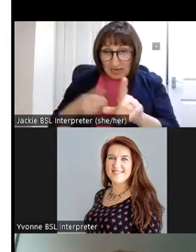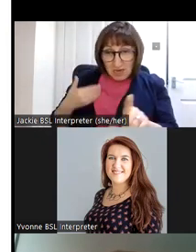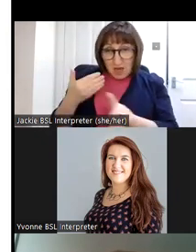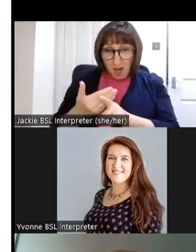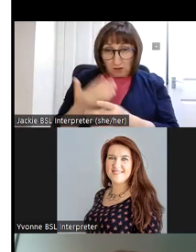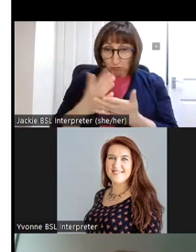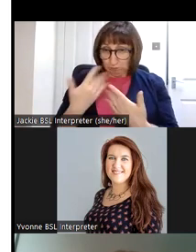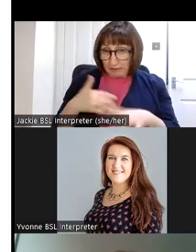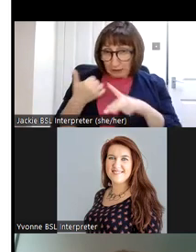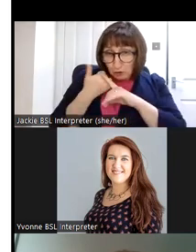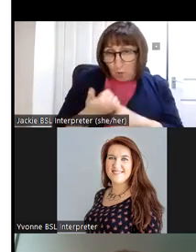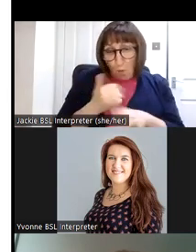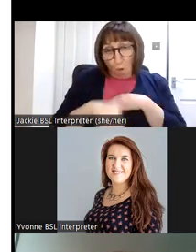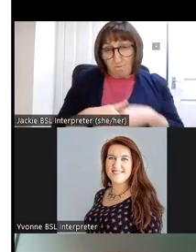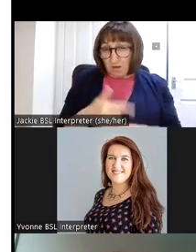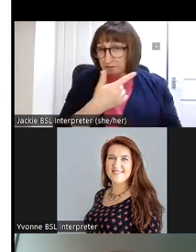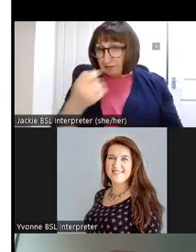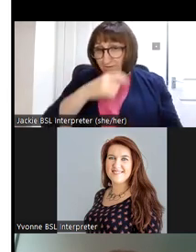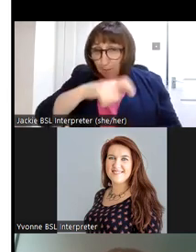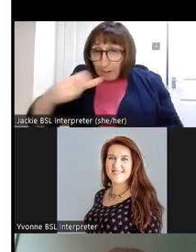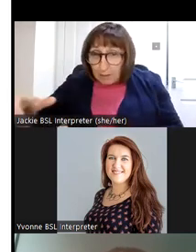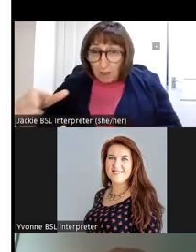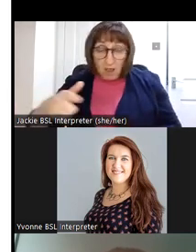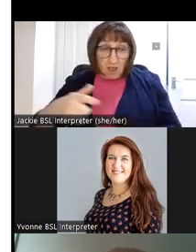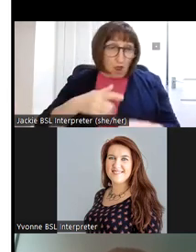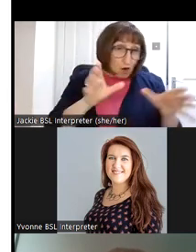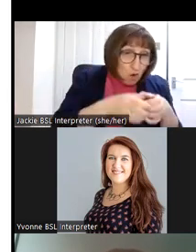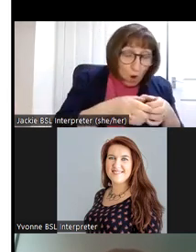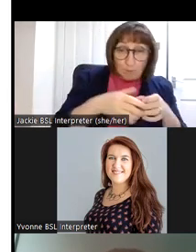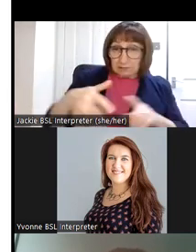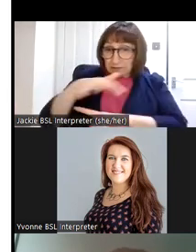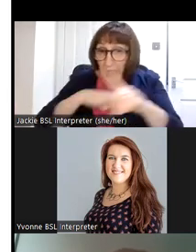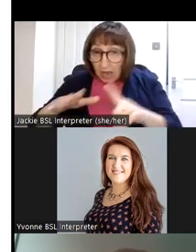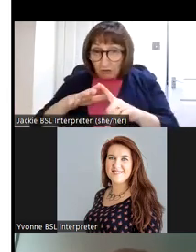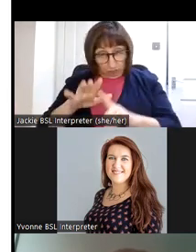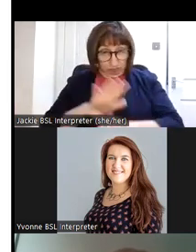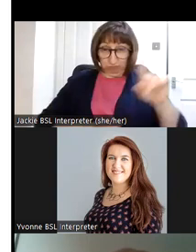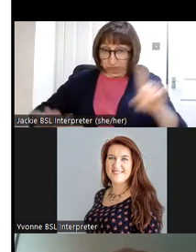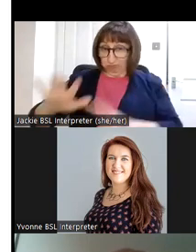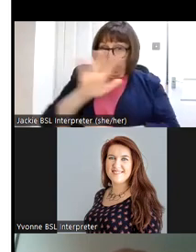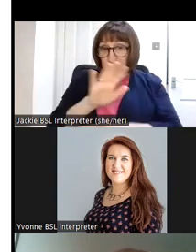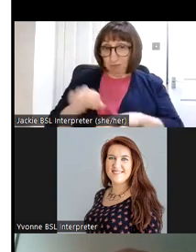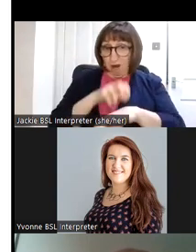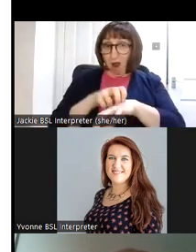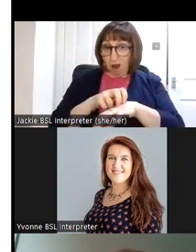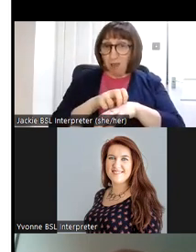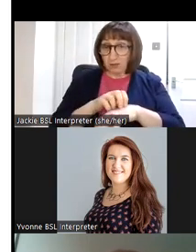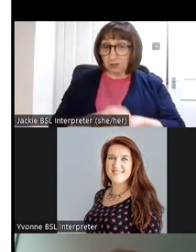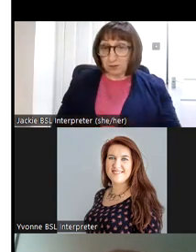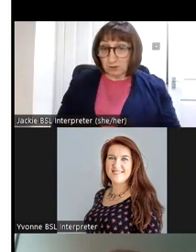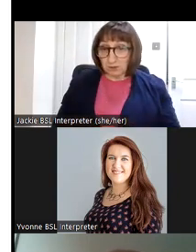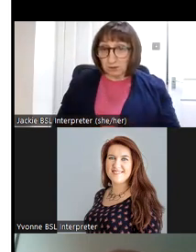we've supported over 70 individuals groups and societies throughout throughout the country so